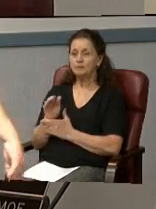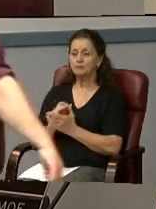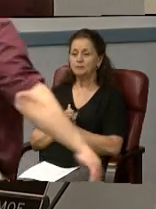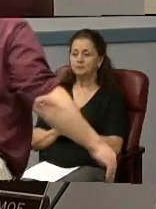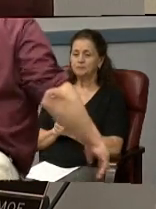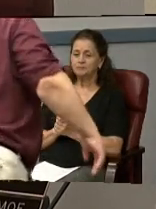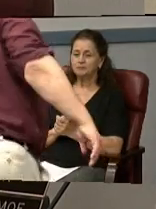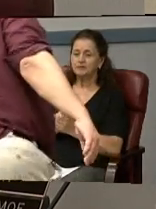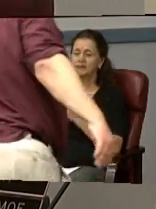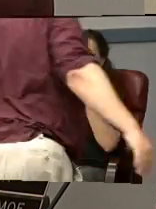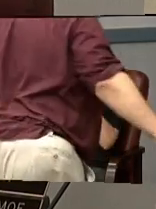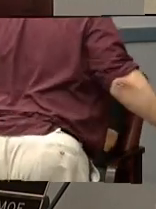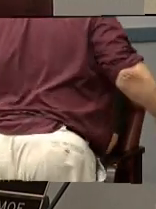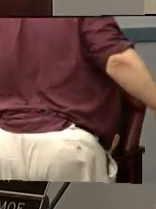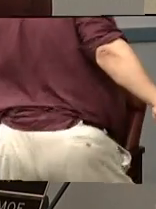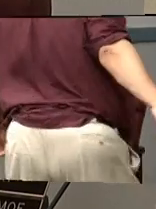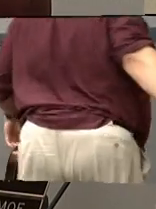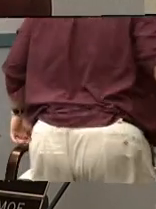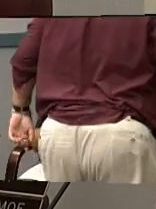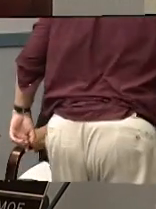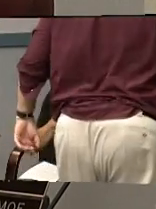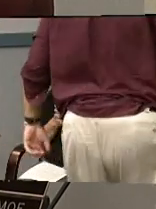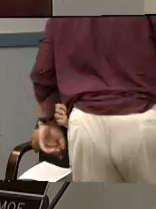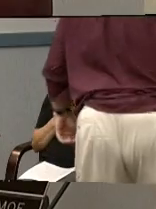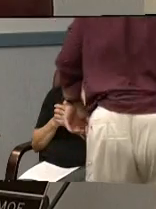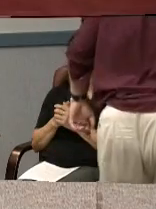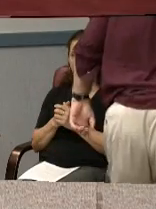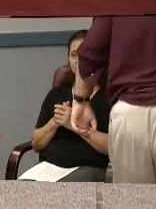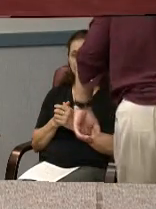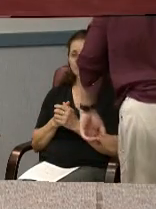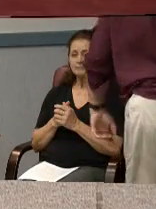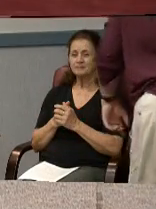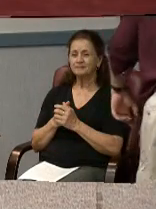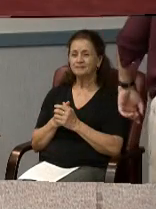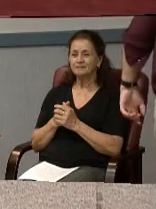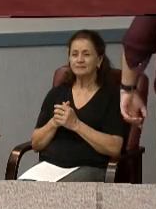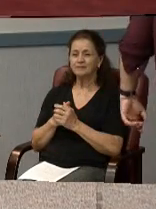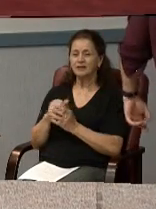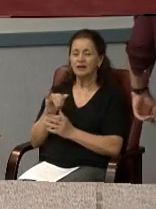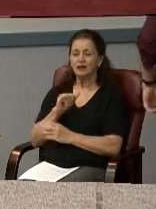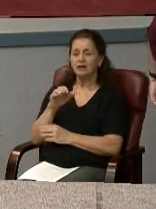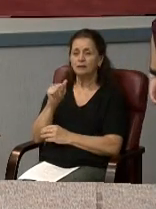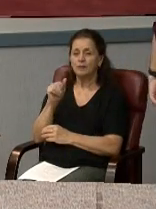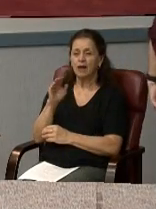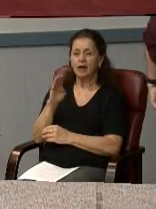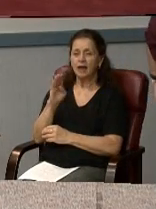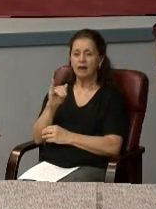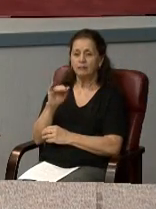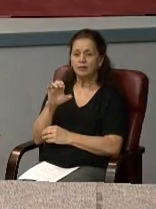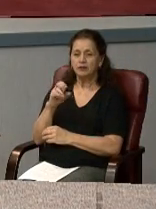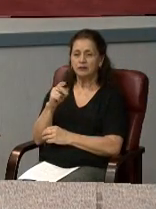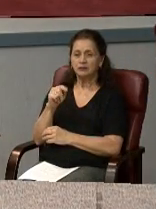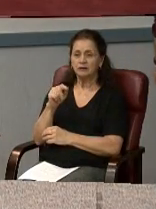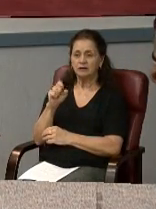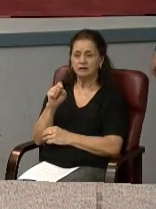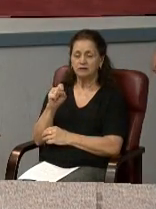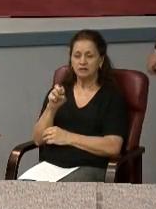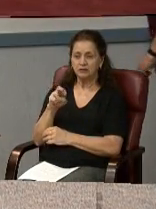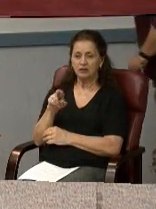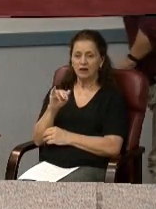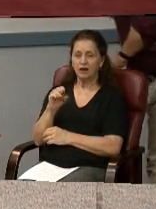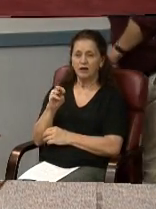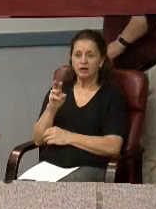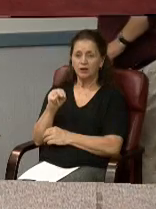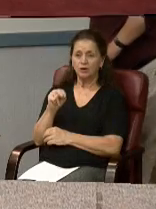Thank you, Thank you, Madam President and members of the Council. I'm Abby Chesler, and I'm the owner of the building at 29